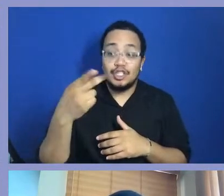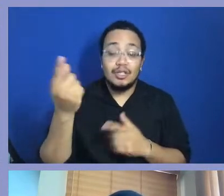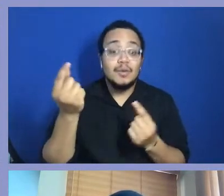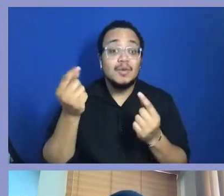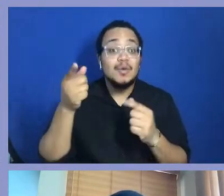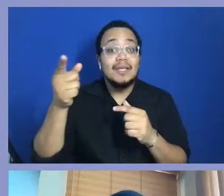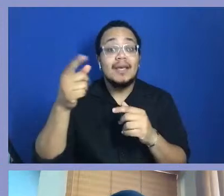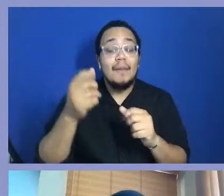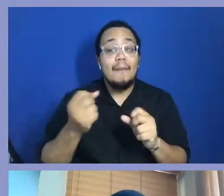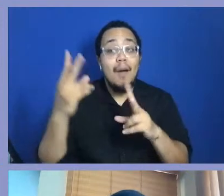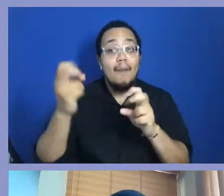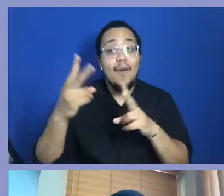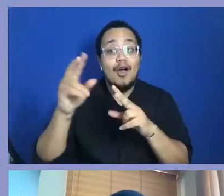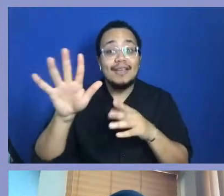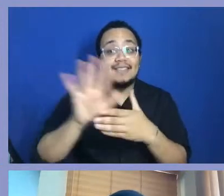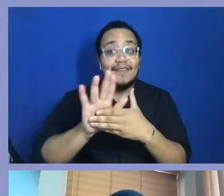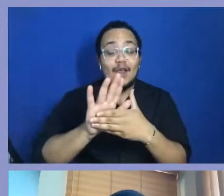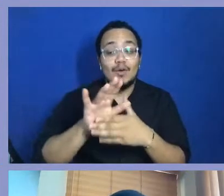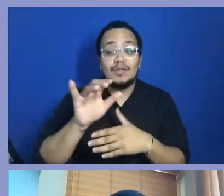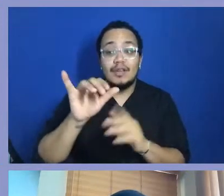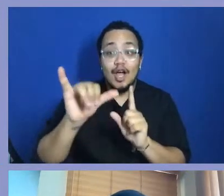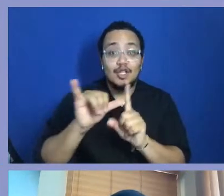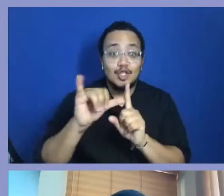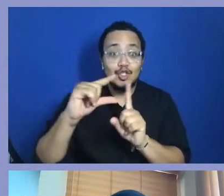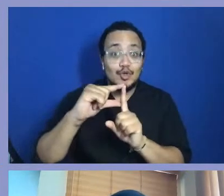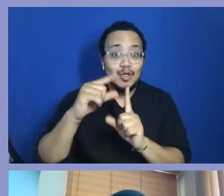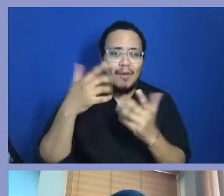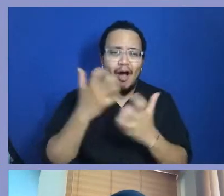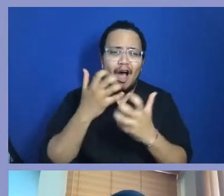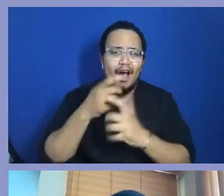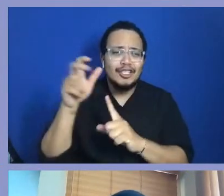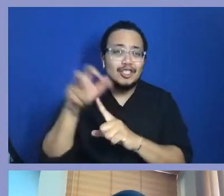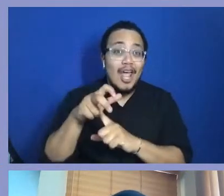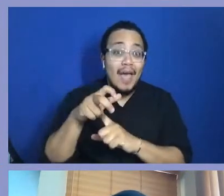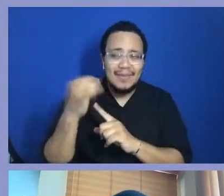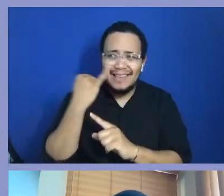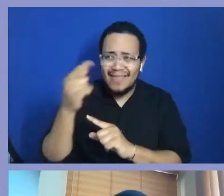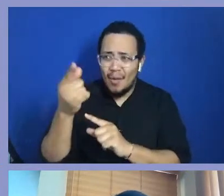one guy can do that, you know what all of us can do?